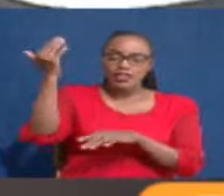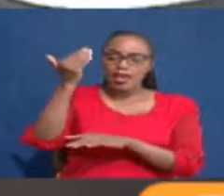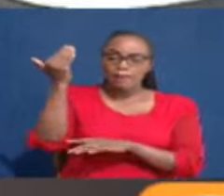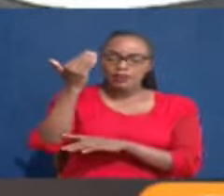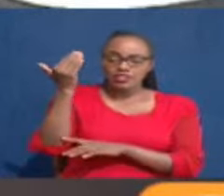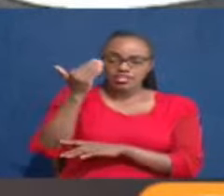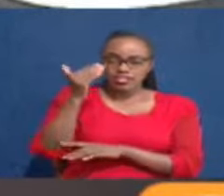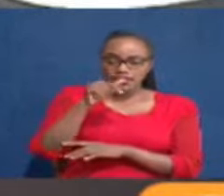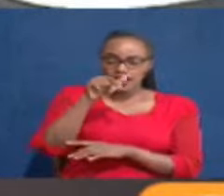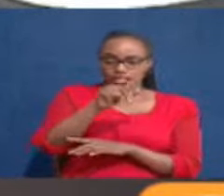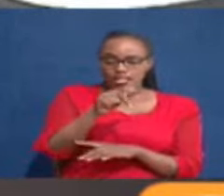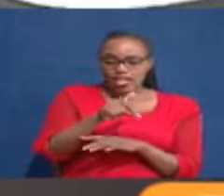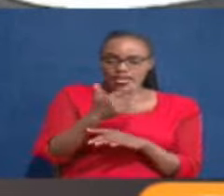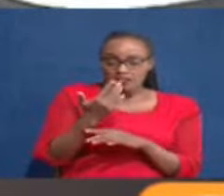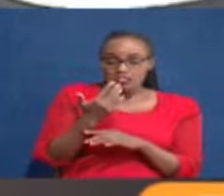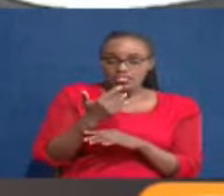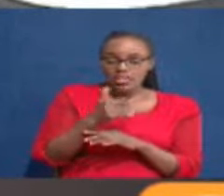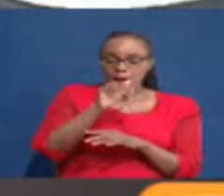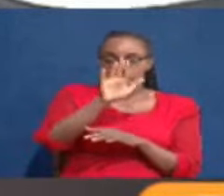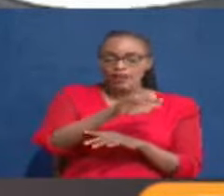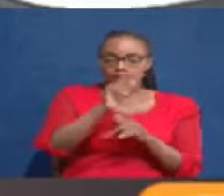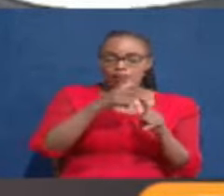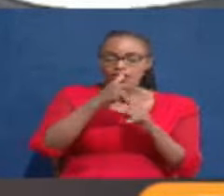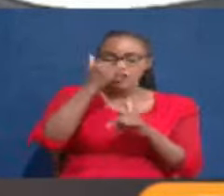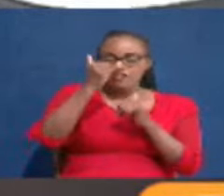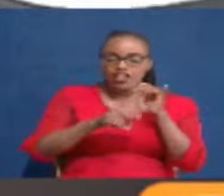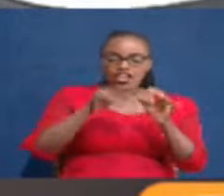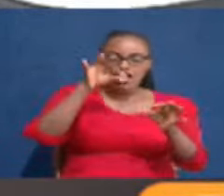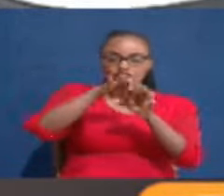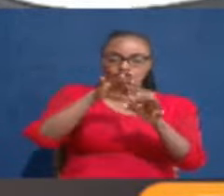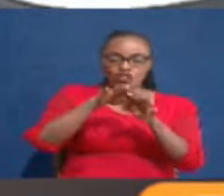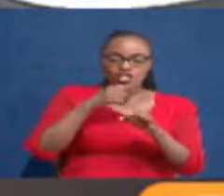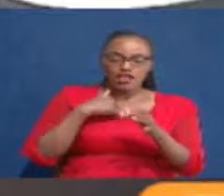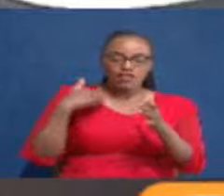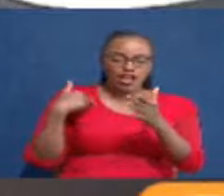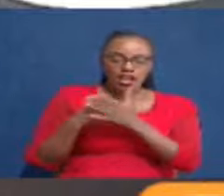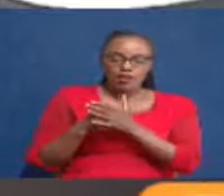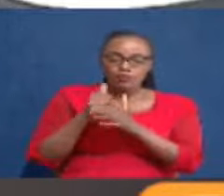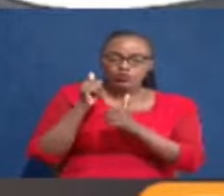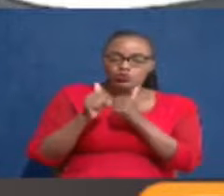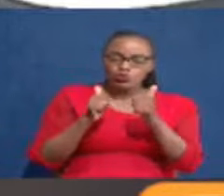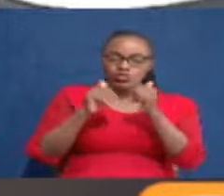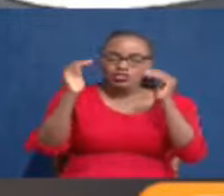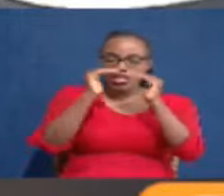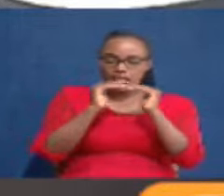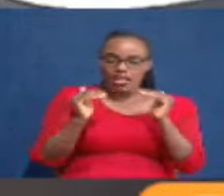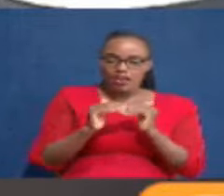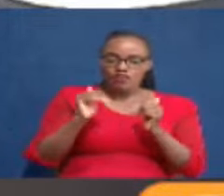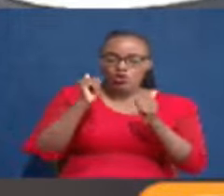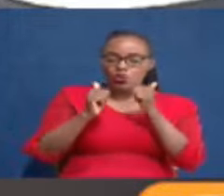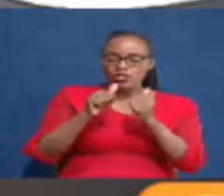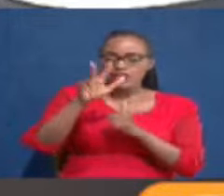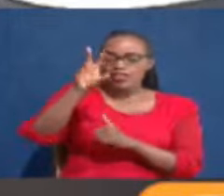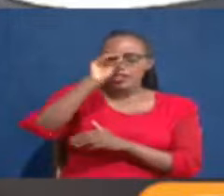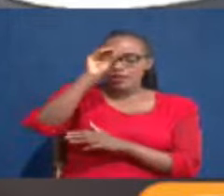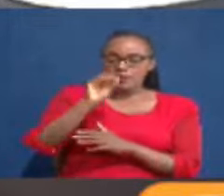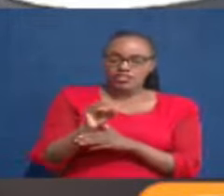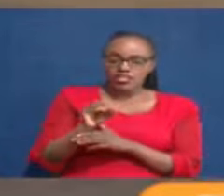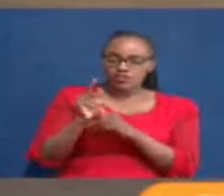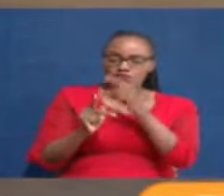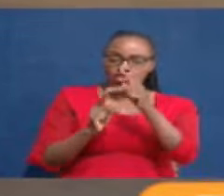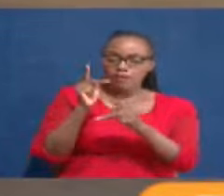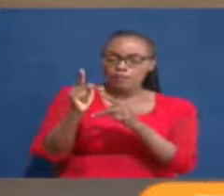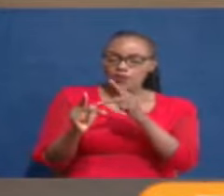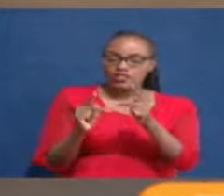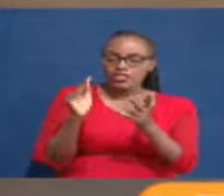on the floor of the House for debate and then final voting to what threshold is it 30% of the process